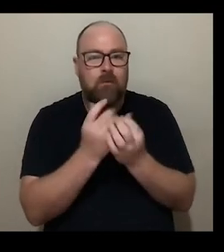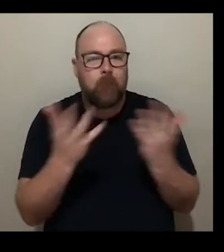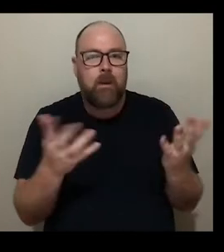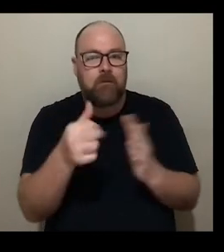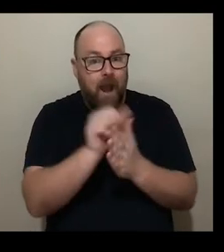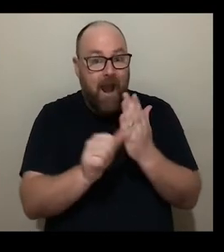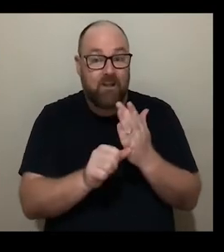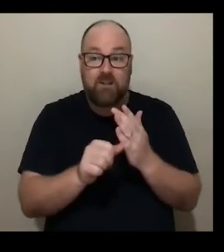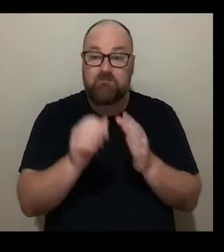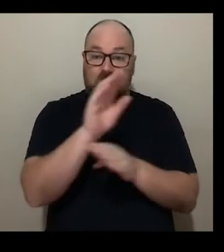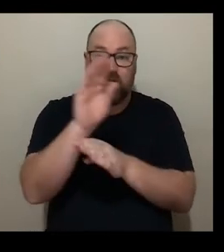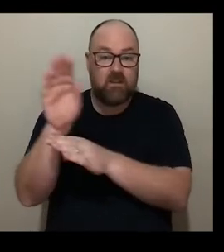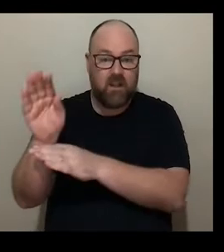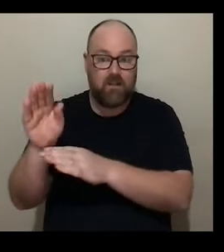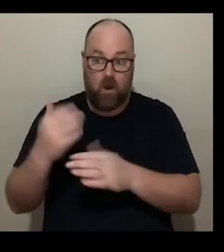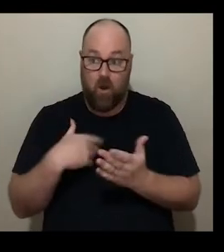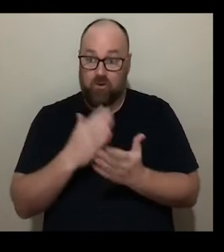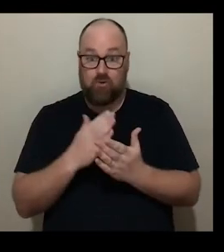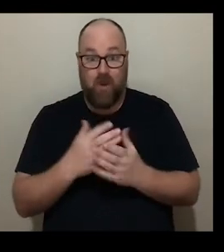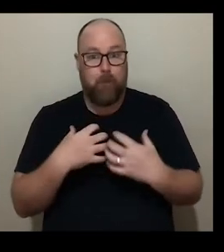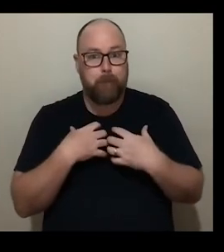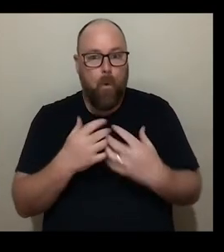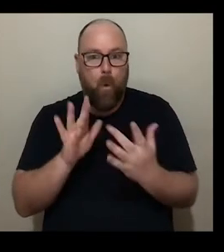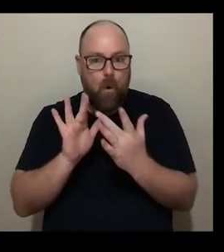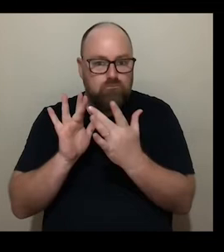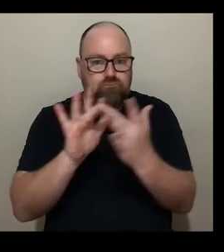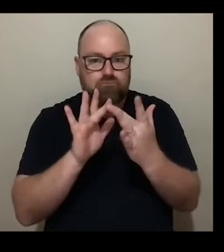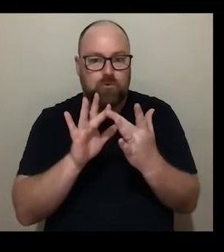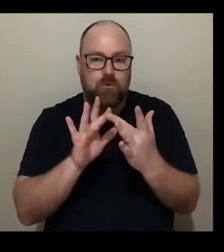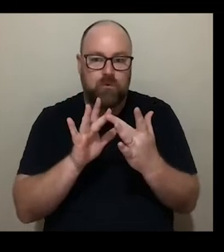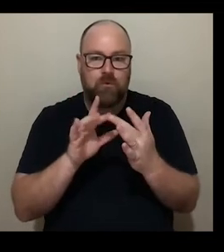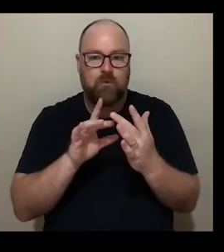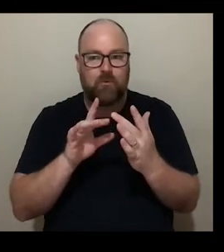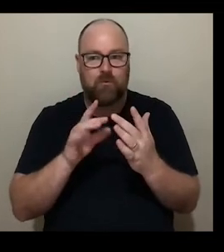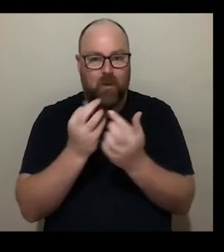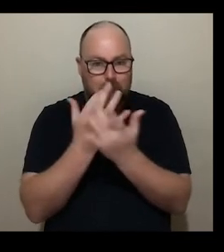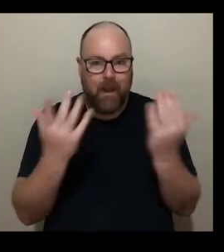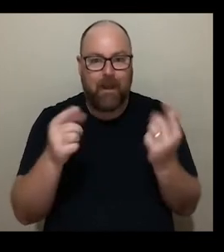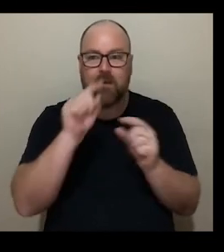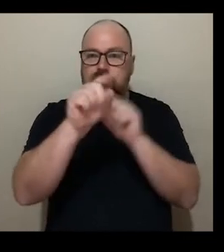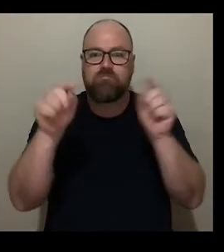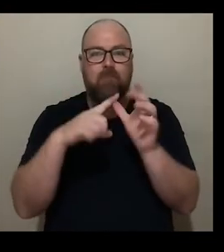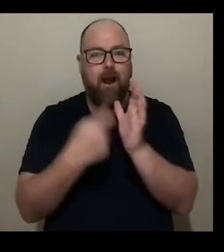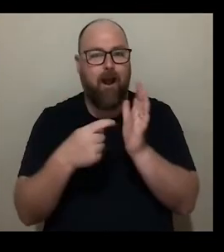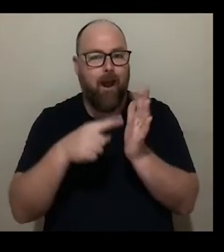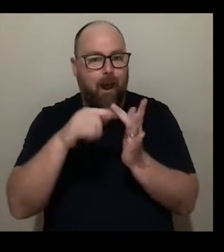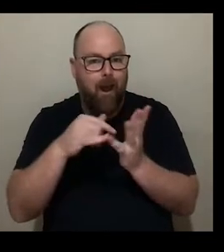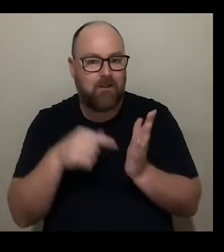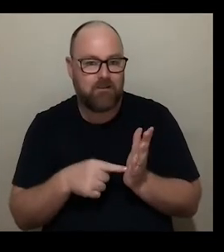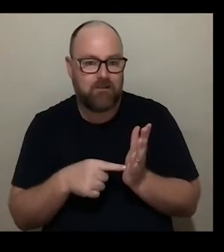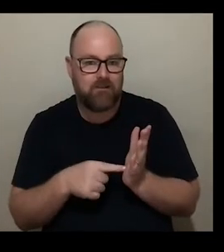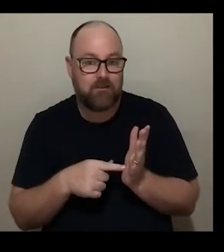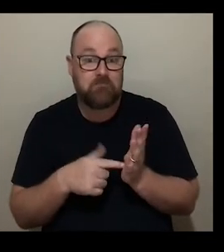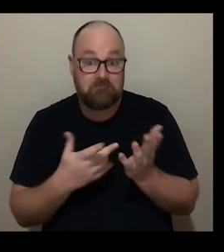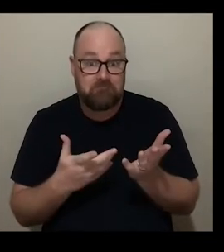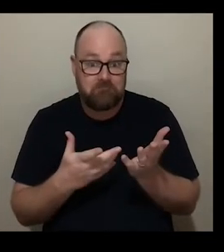the world and probably I'm now in touch with more artists than I think I've ever been in touch with so there's a way that you can carry